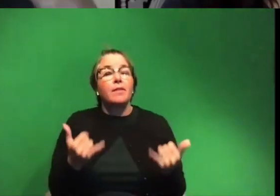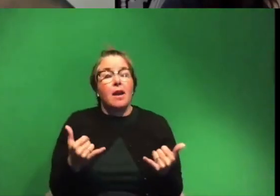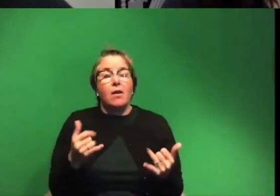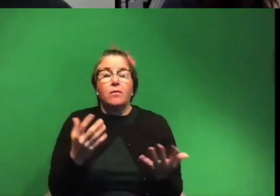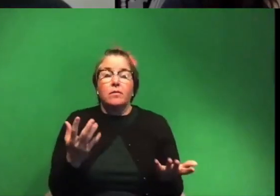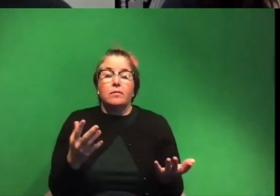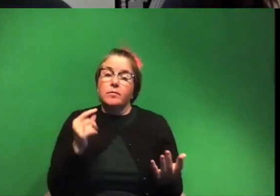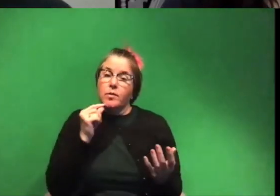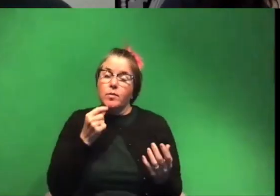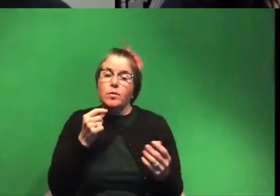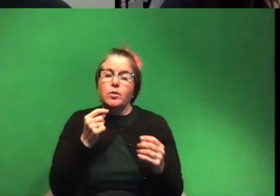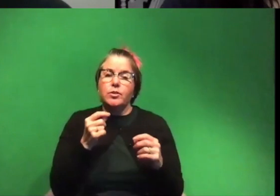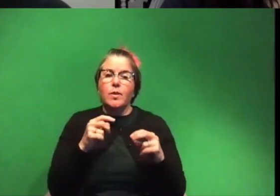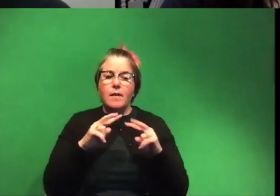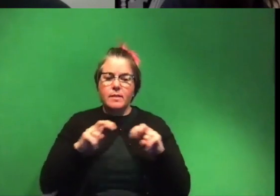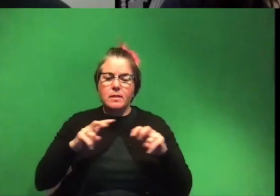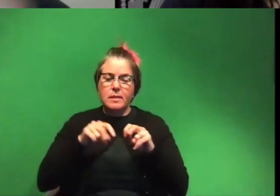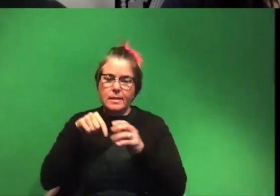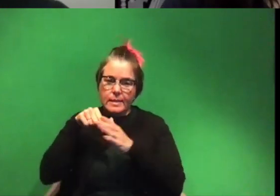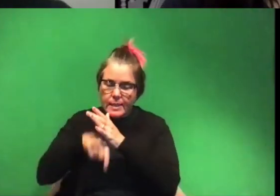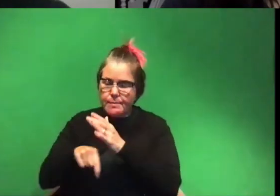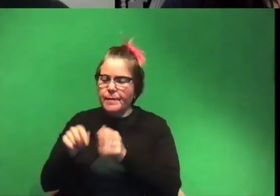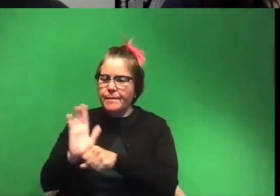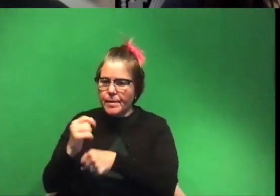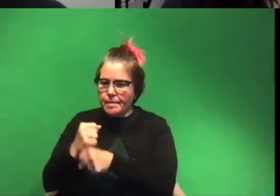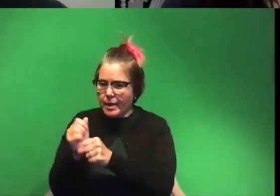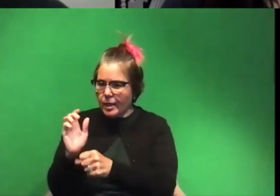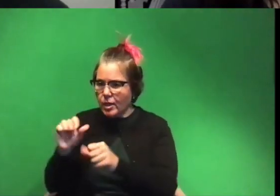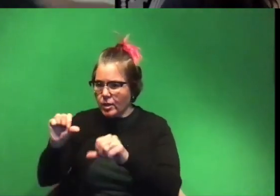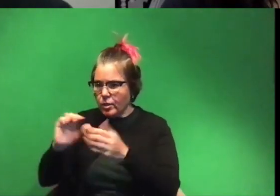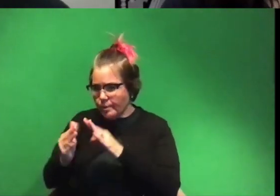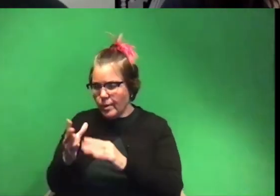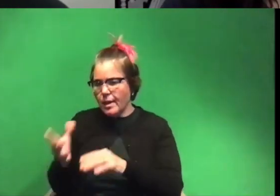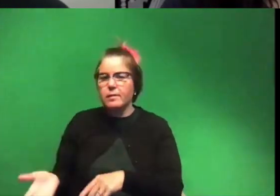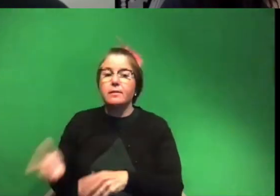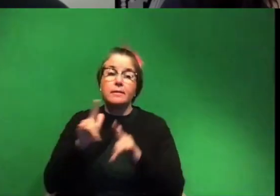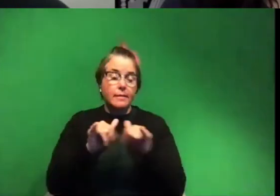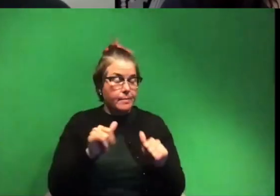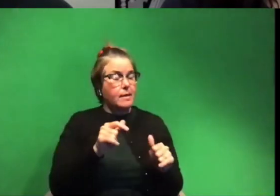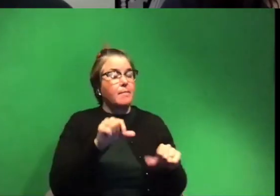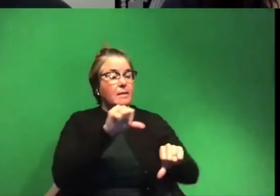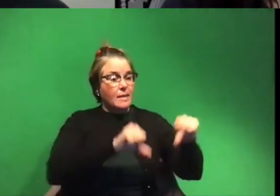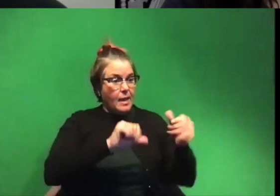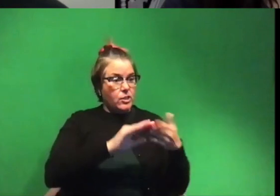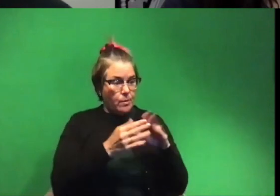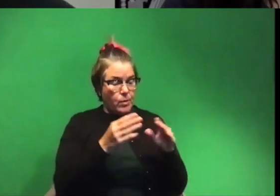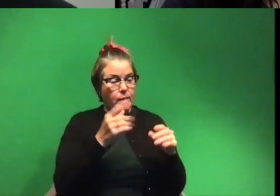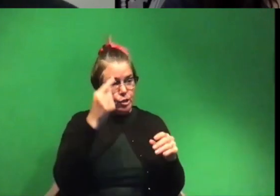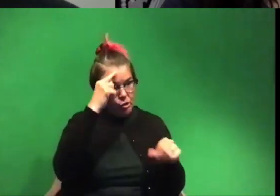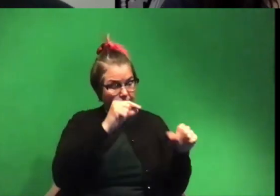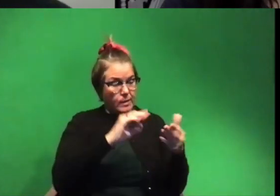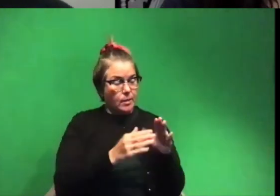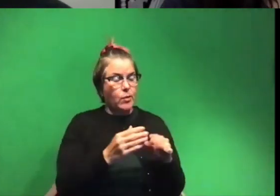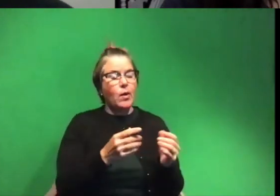get deeper and deeper into the filmmaking community and also get deeper and deeper into the neuroscience and larger science community and talk to